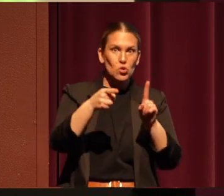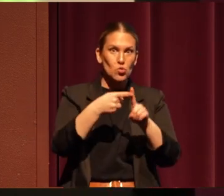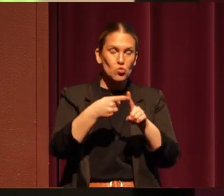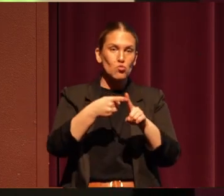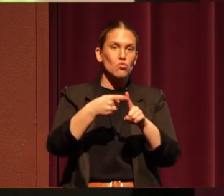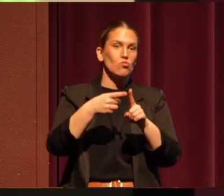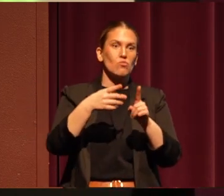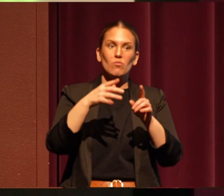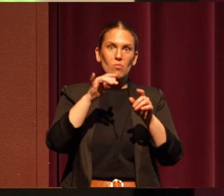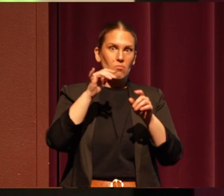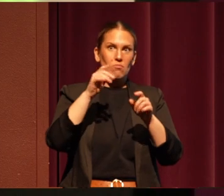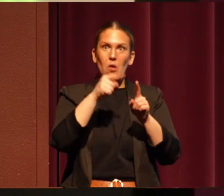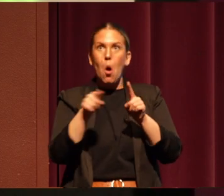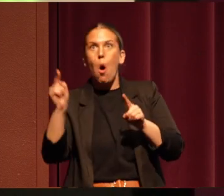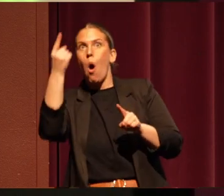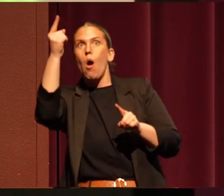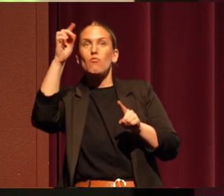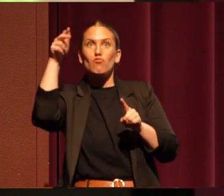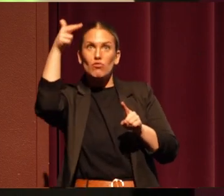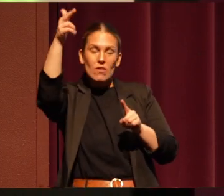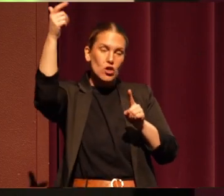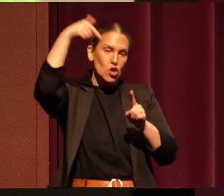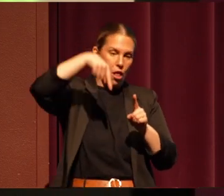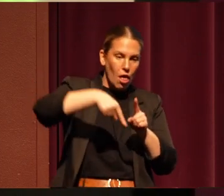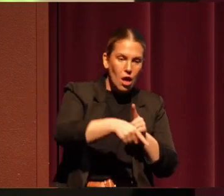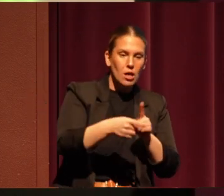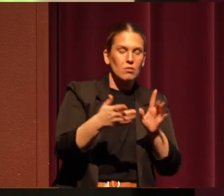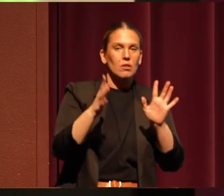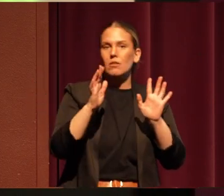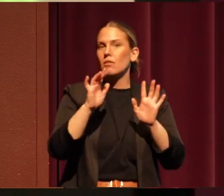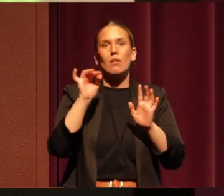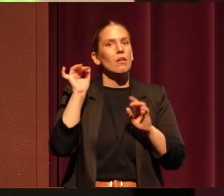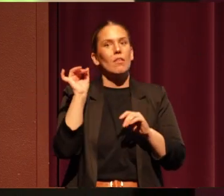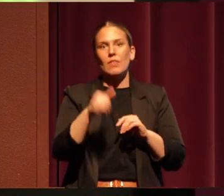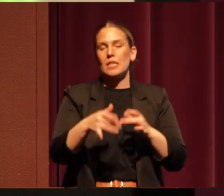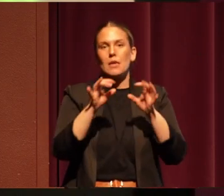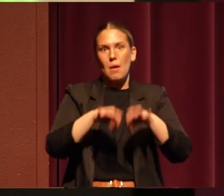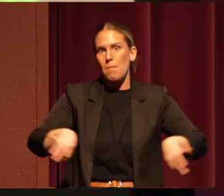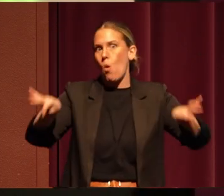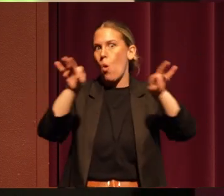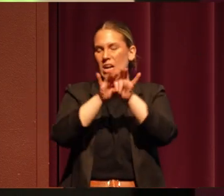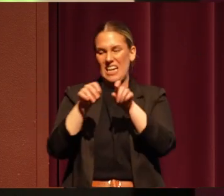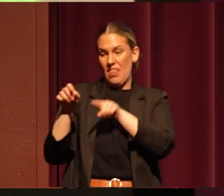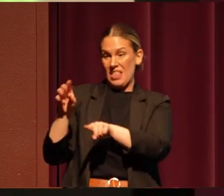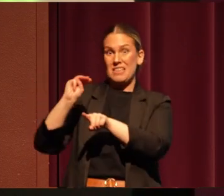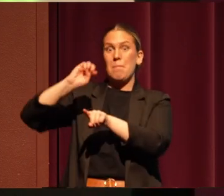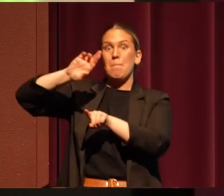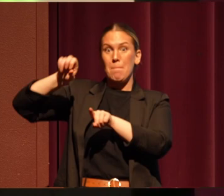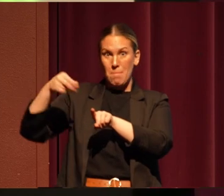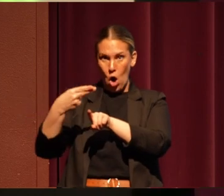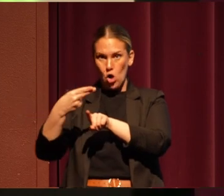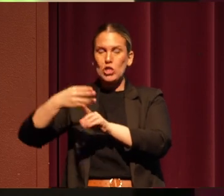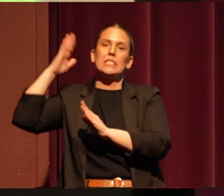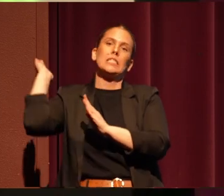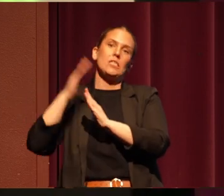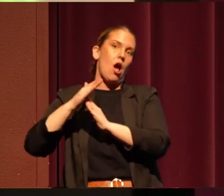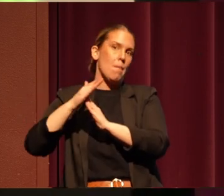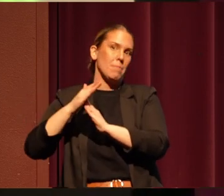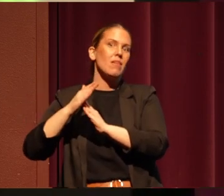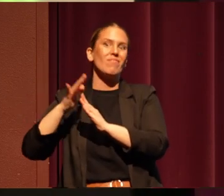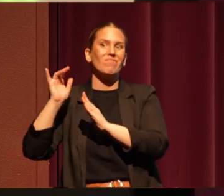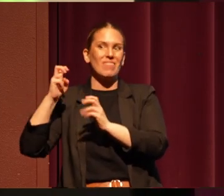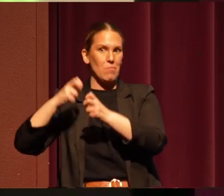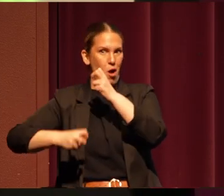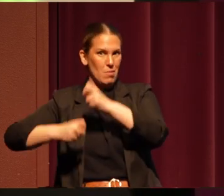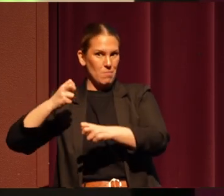a very important issue. And the Klamath Marsh is the top of that issue. So we need the marsh to be